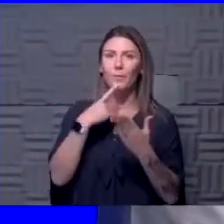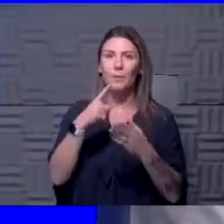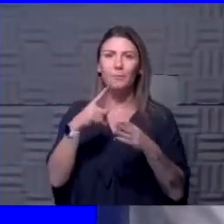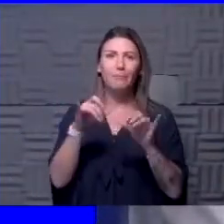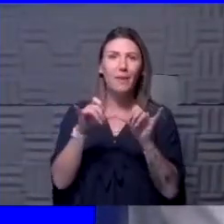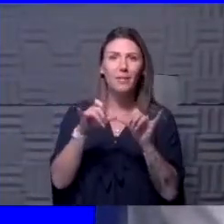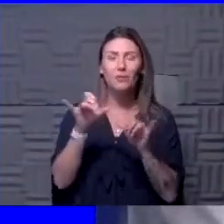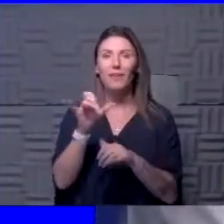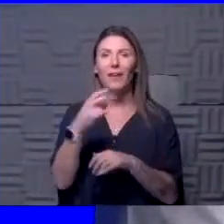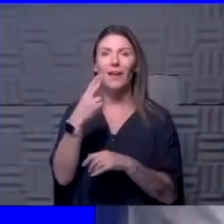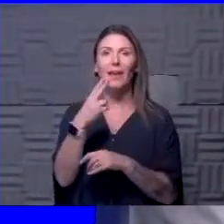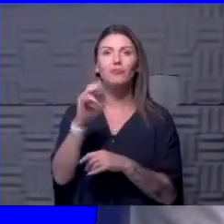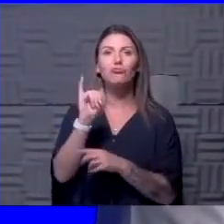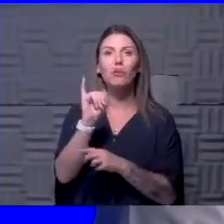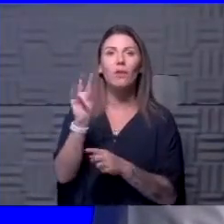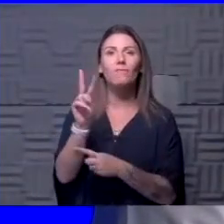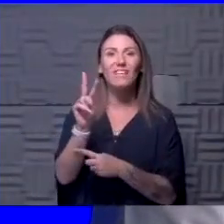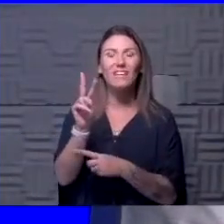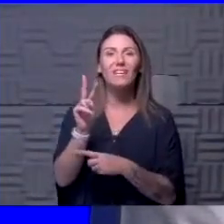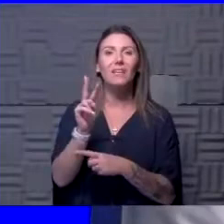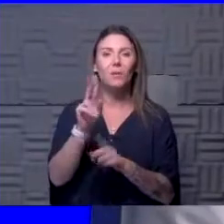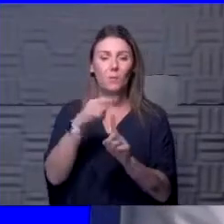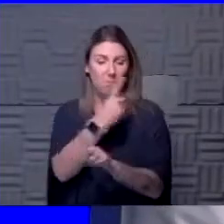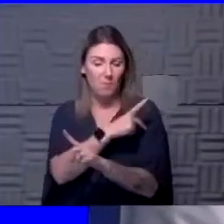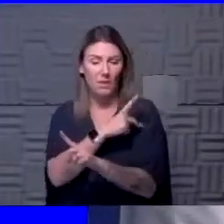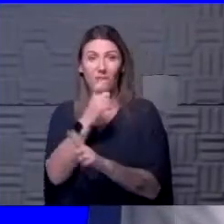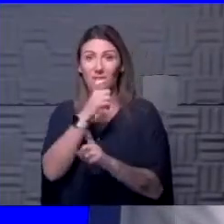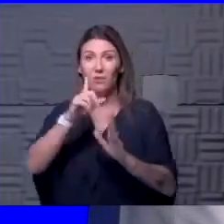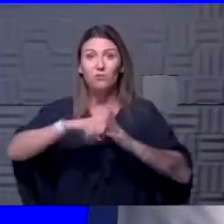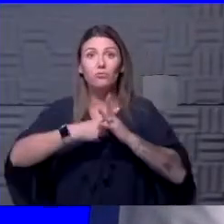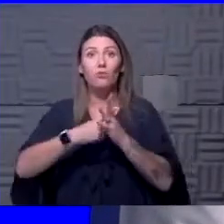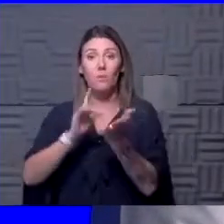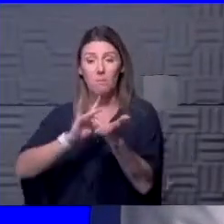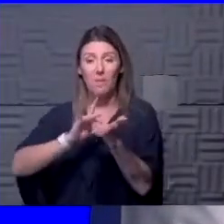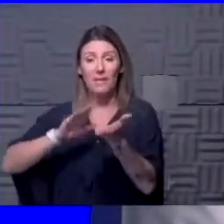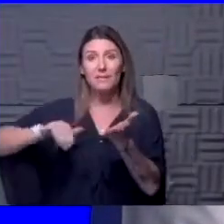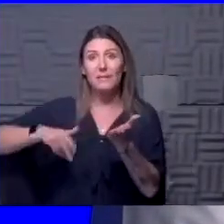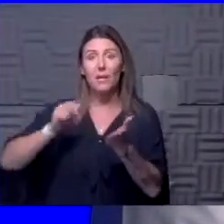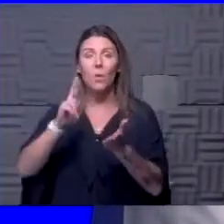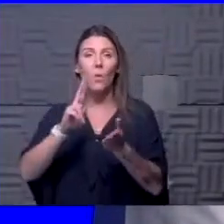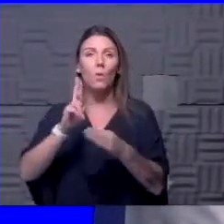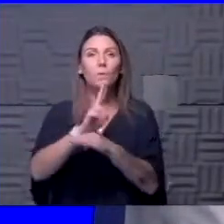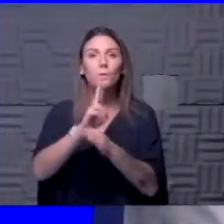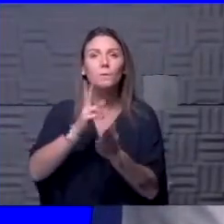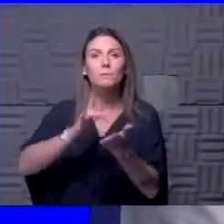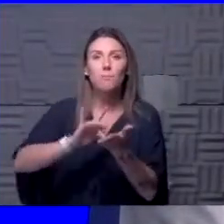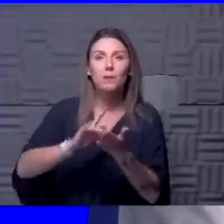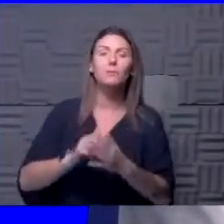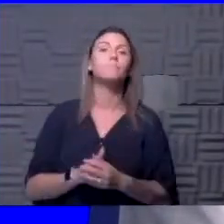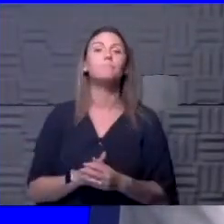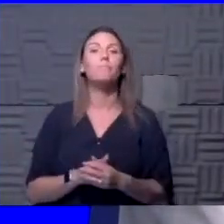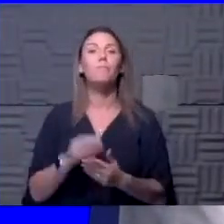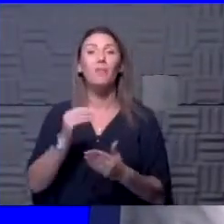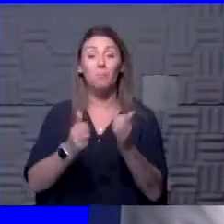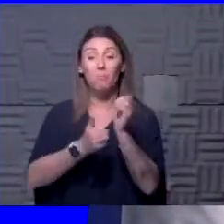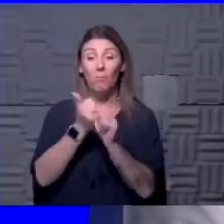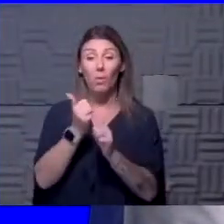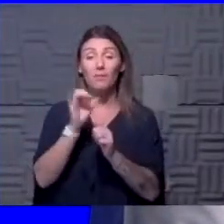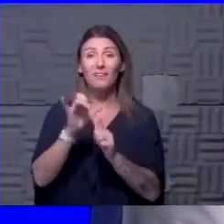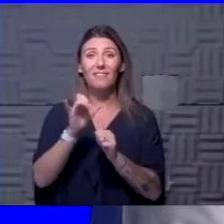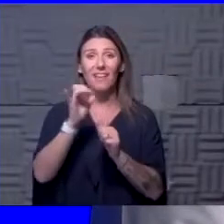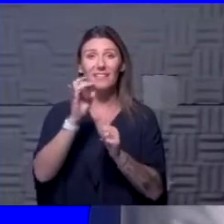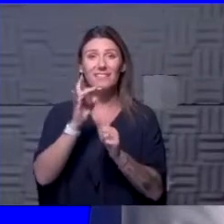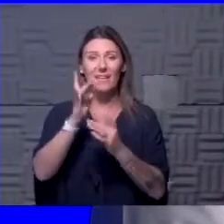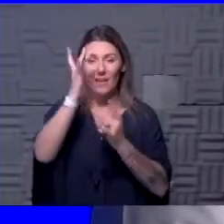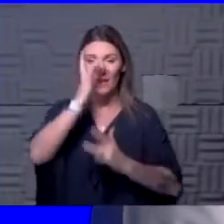for such as HIV when we have patients who have not started medication yet or who are on medication. And for the most part, that is a